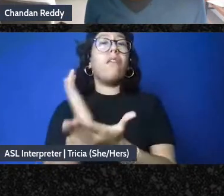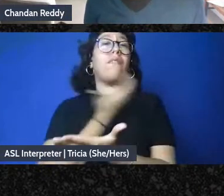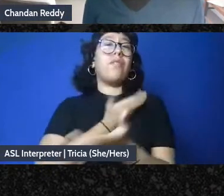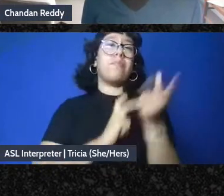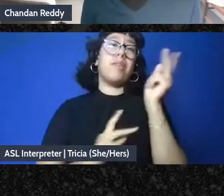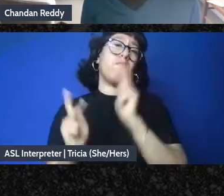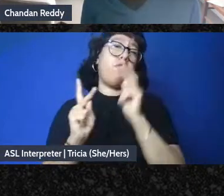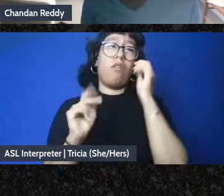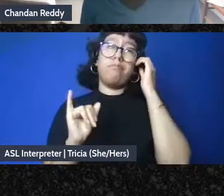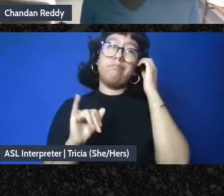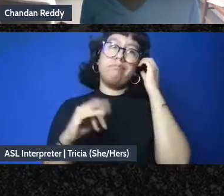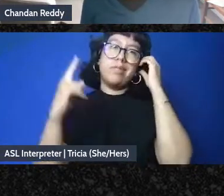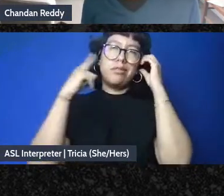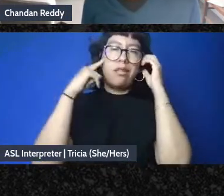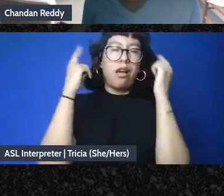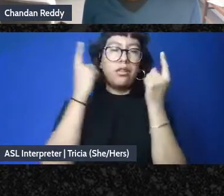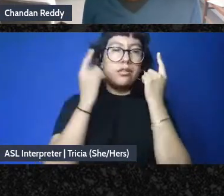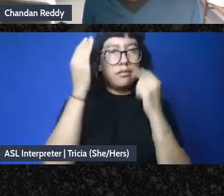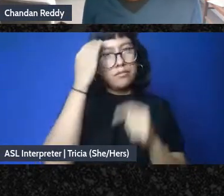some thoughts